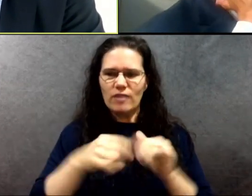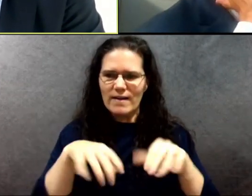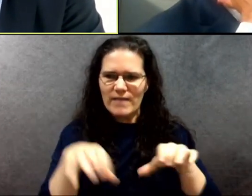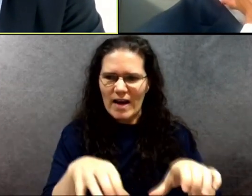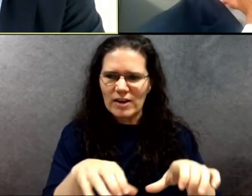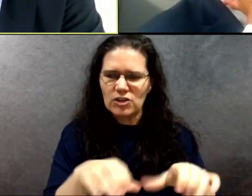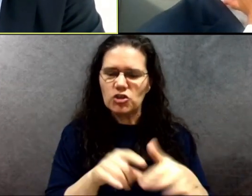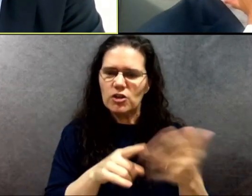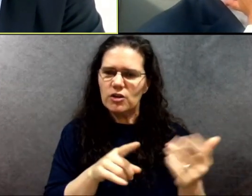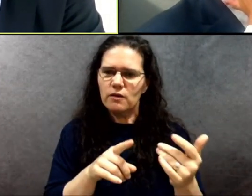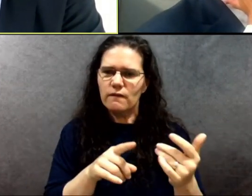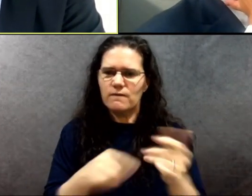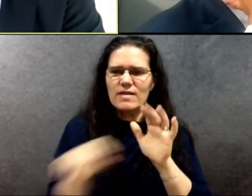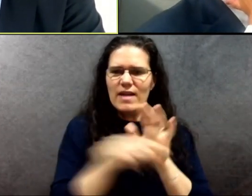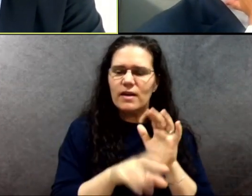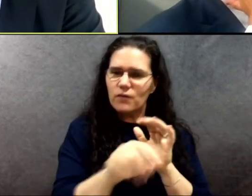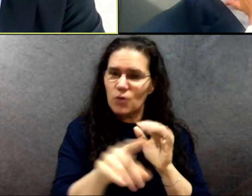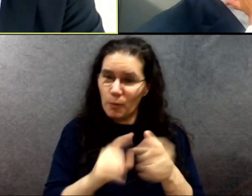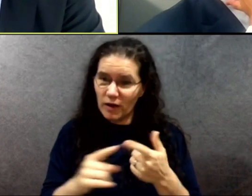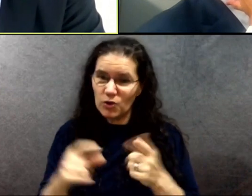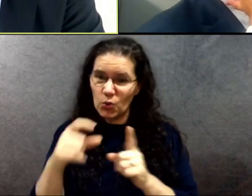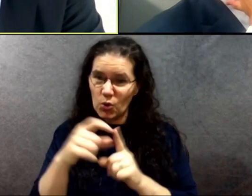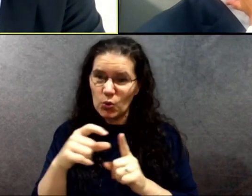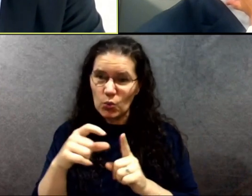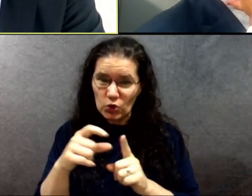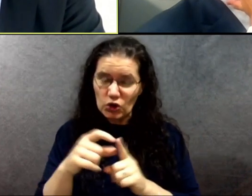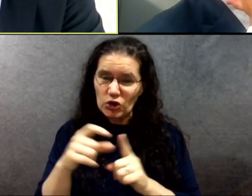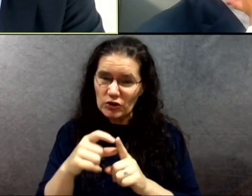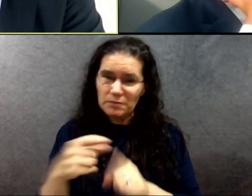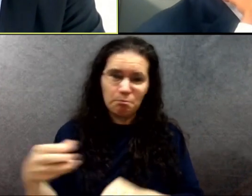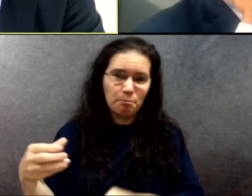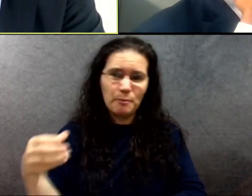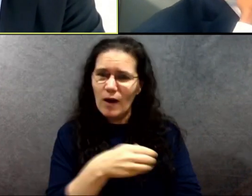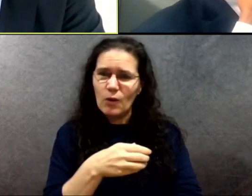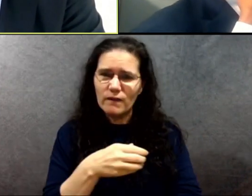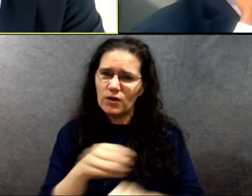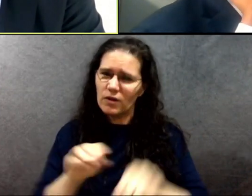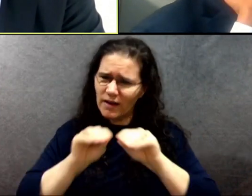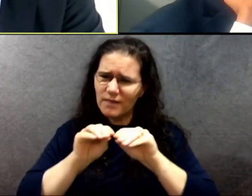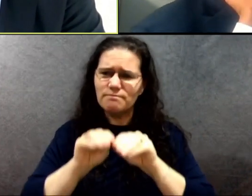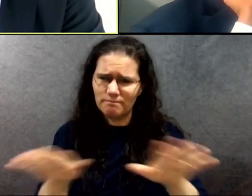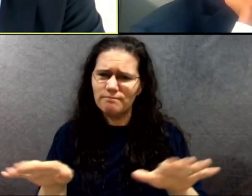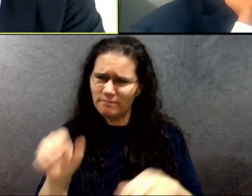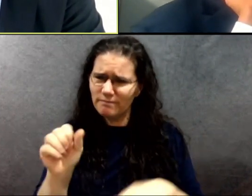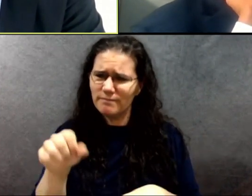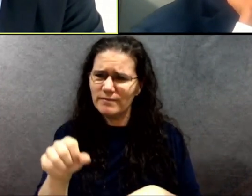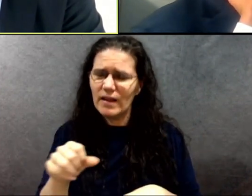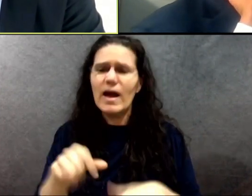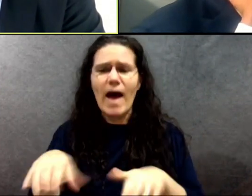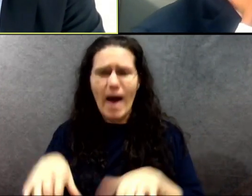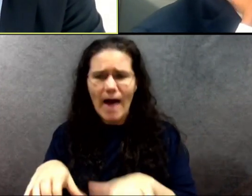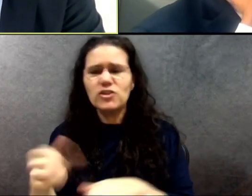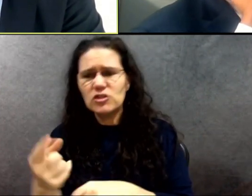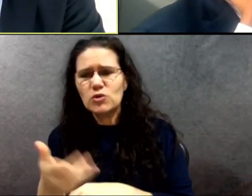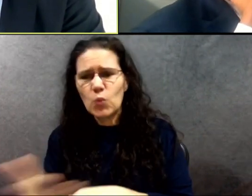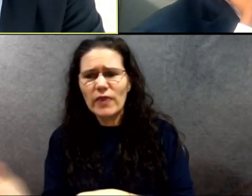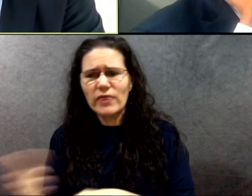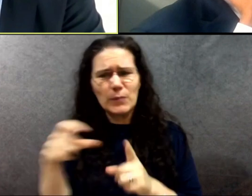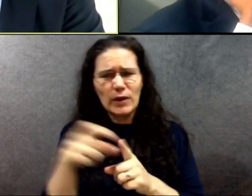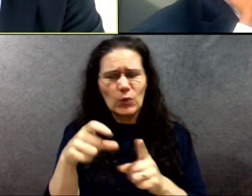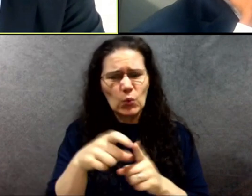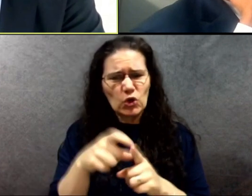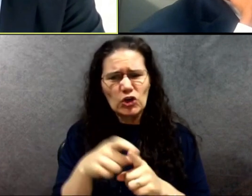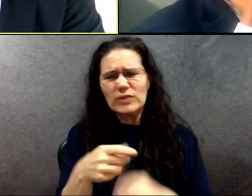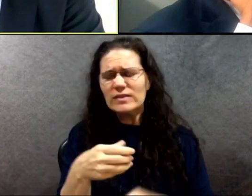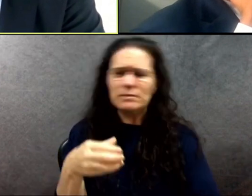words speak volumes. Um, there's an old saying that says, I can't, uh, uh, can't hear, I can't,